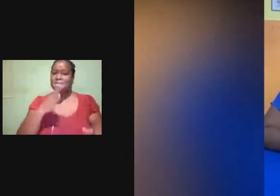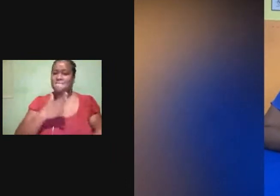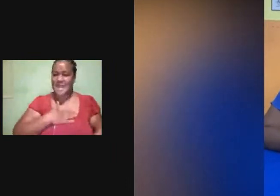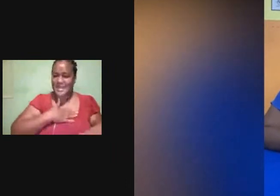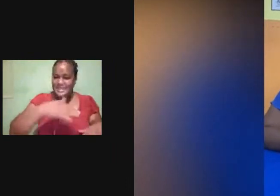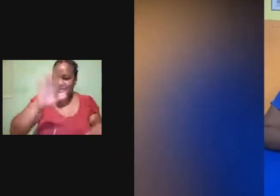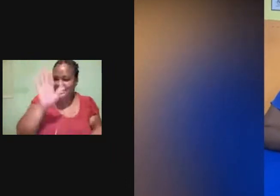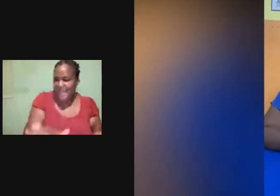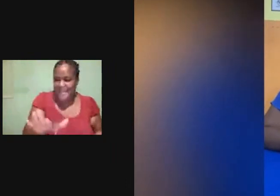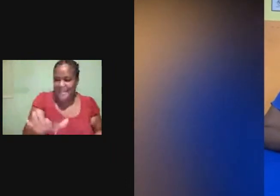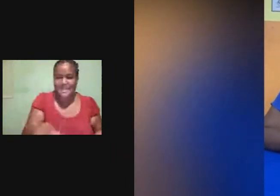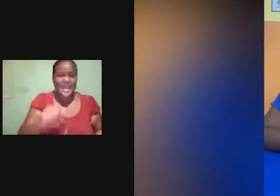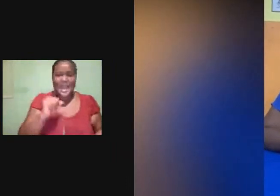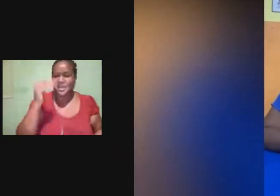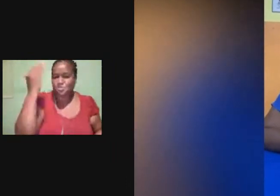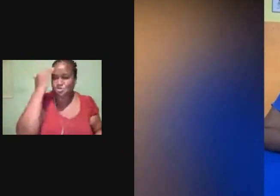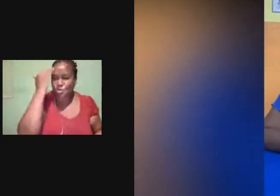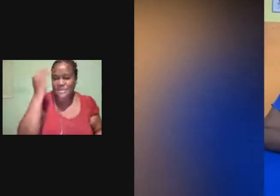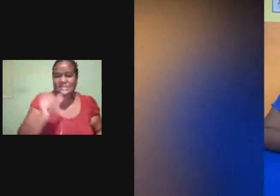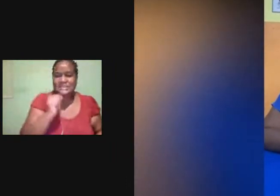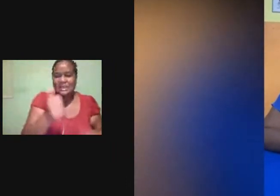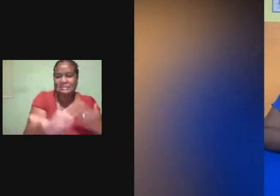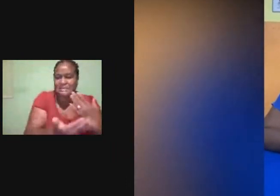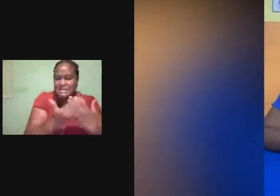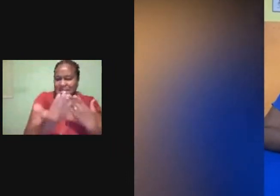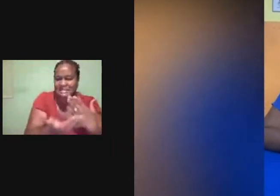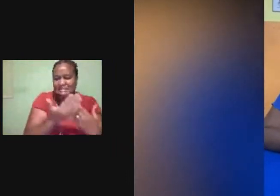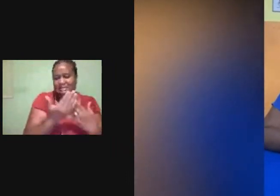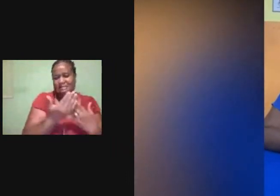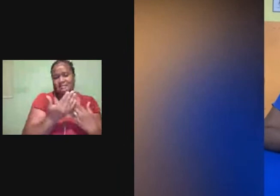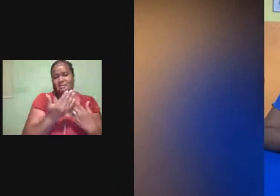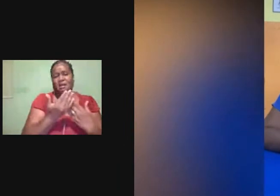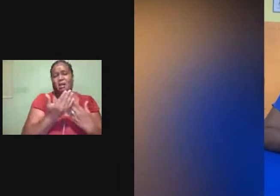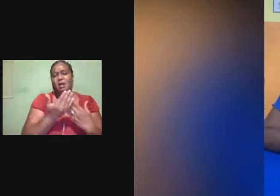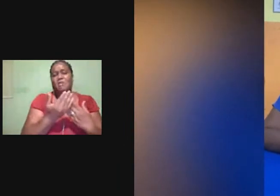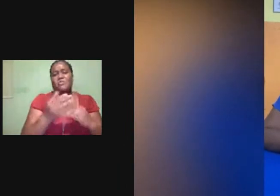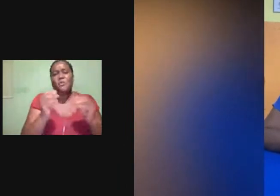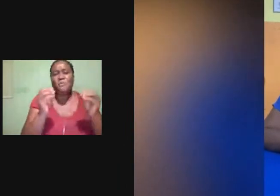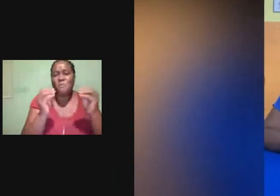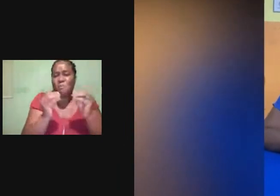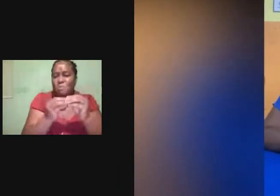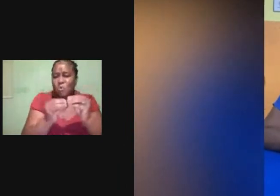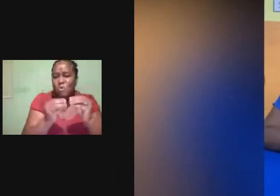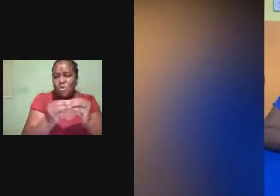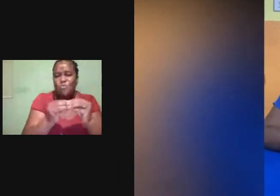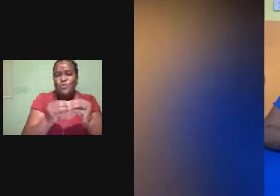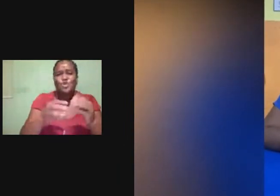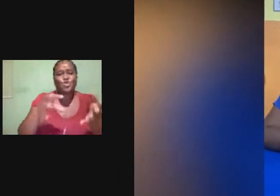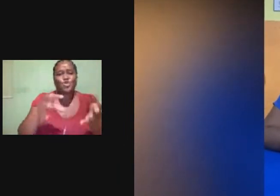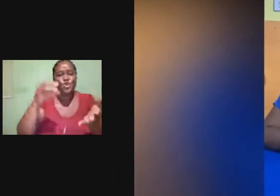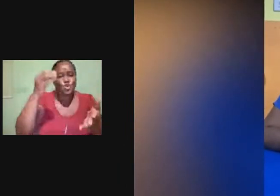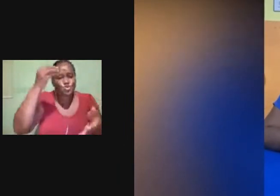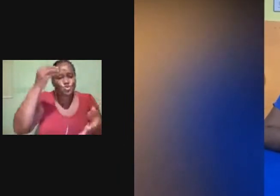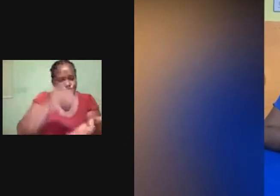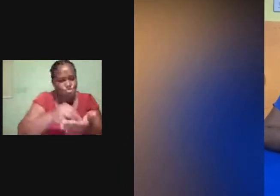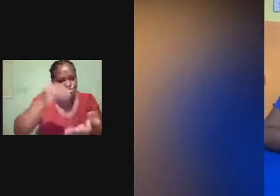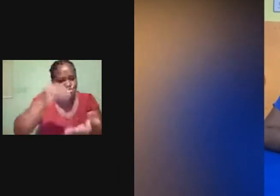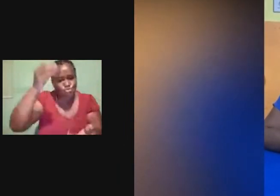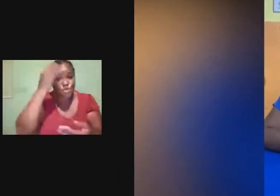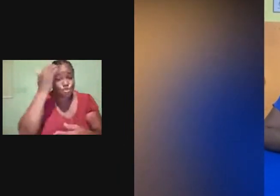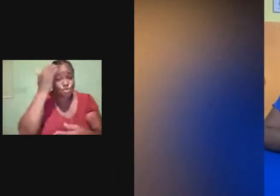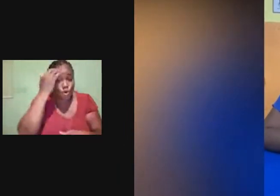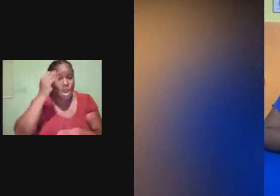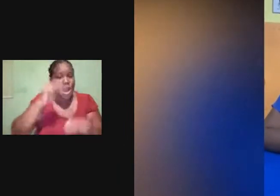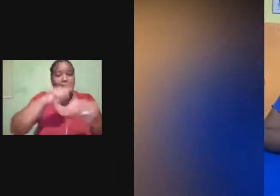a challenge. The more that we know about autism. And the signs and symptoms about autism. We can